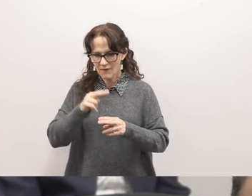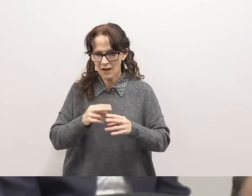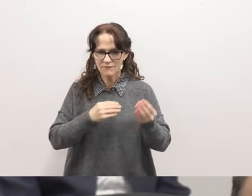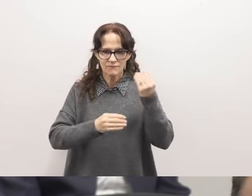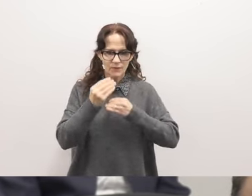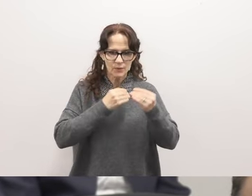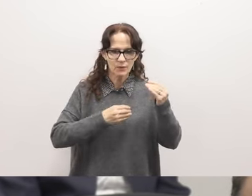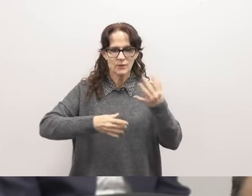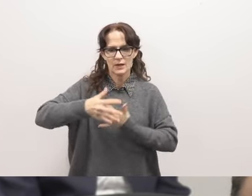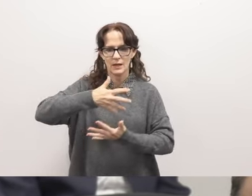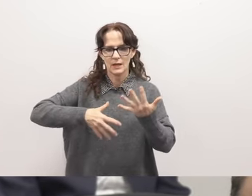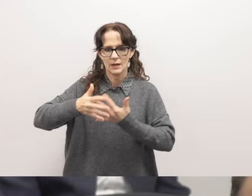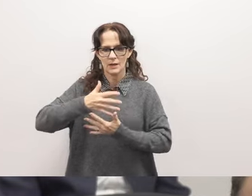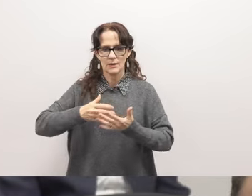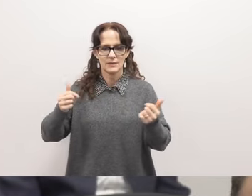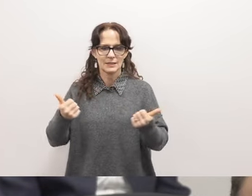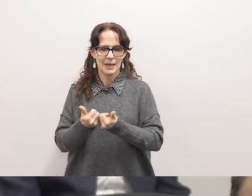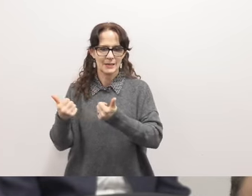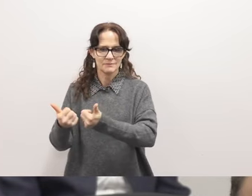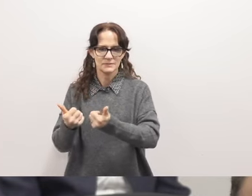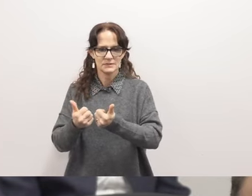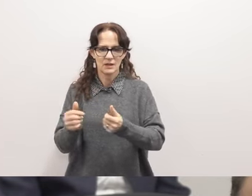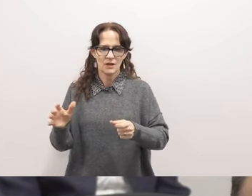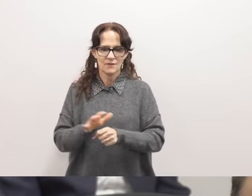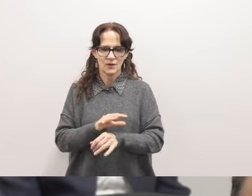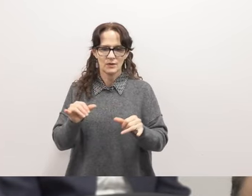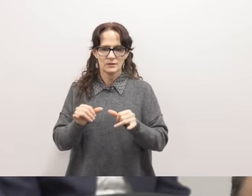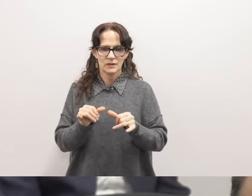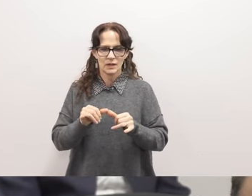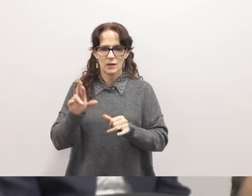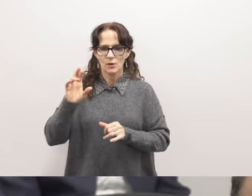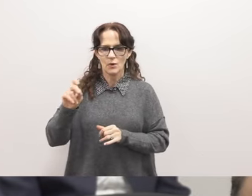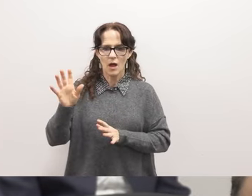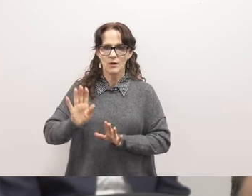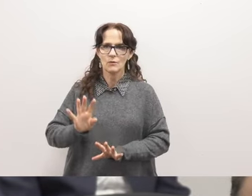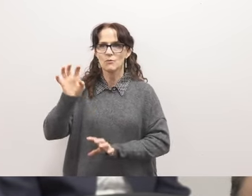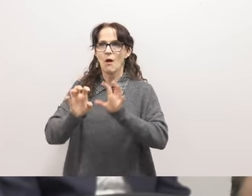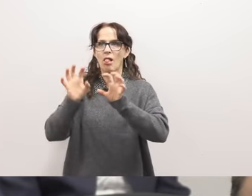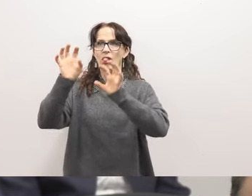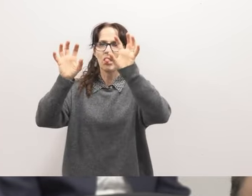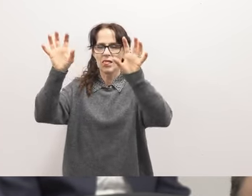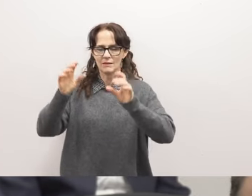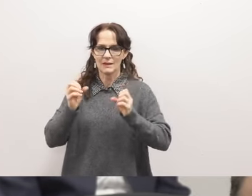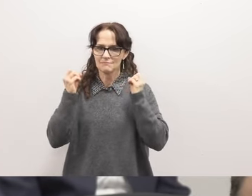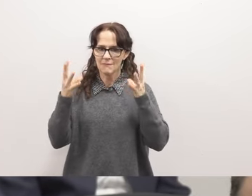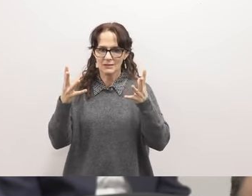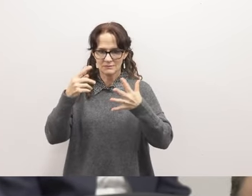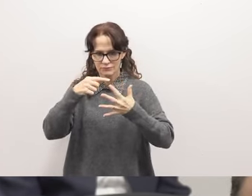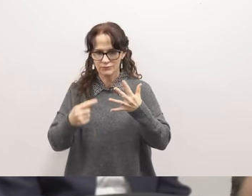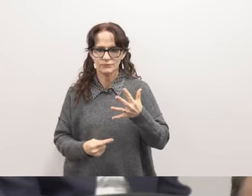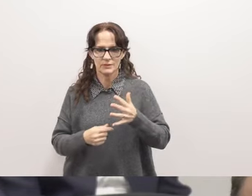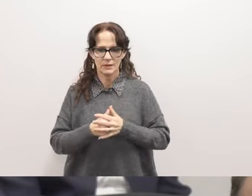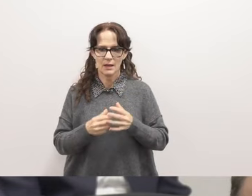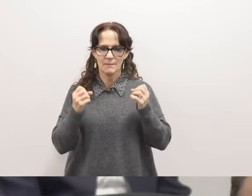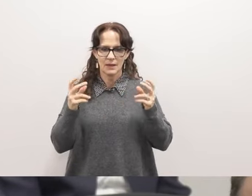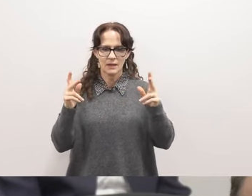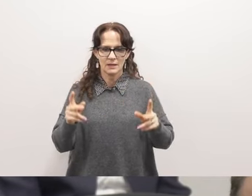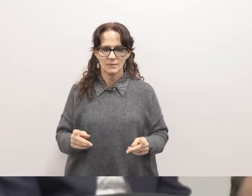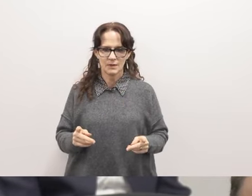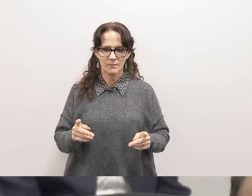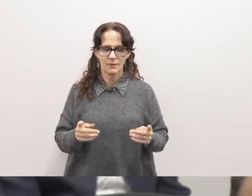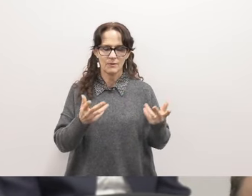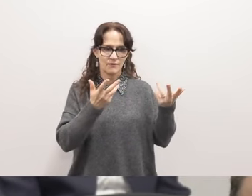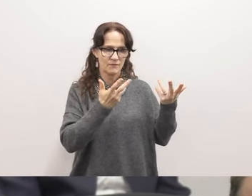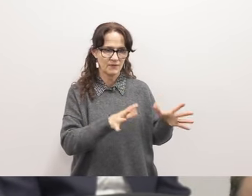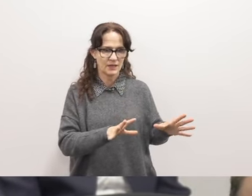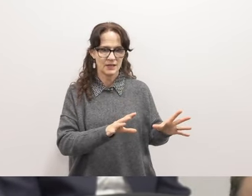interactive carnival games a full-sized rock wall and much more everybody quickly turned around after the